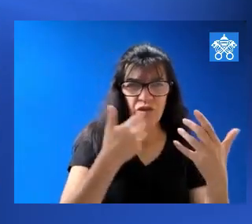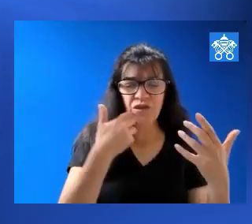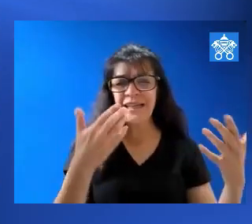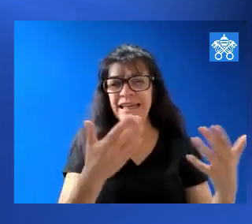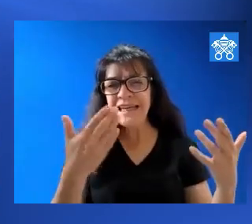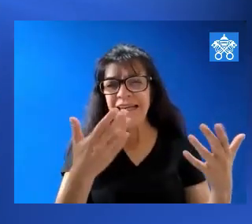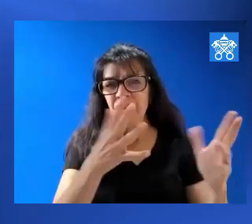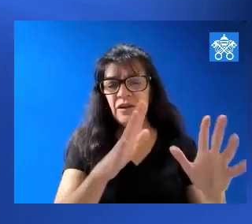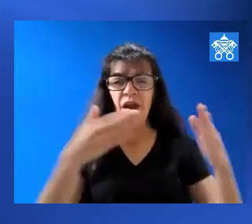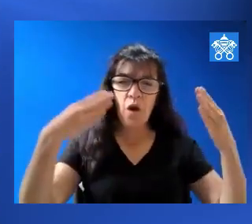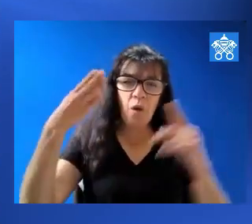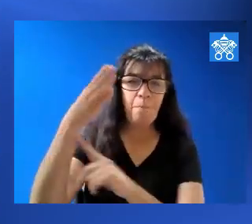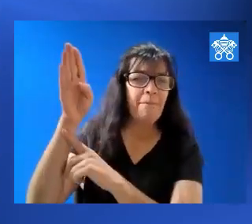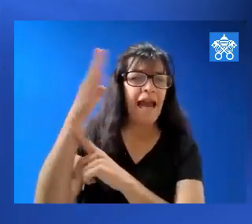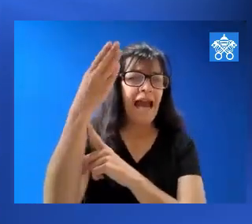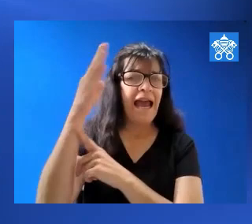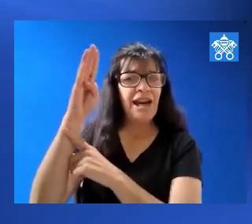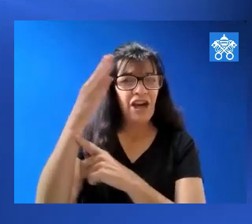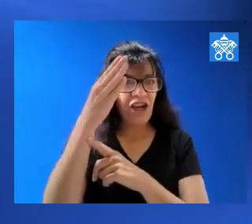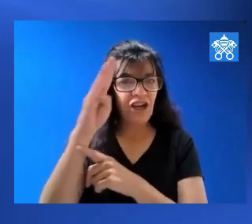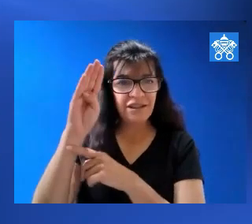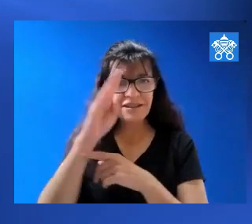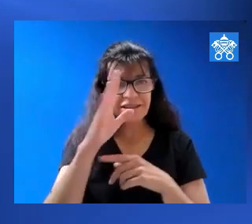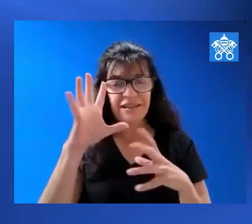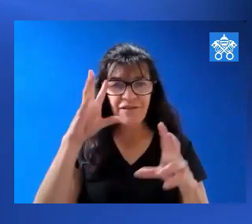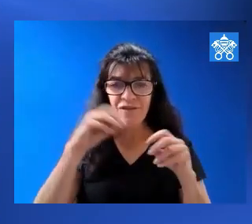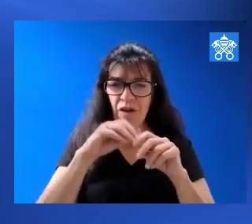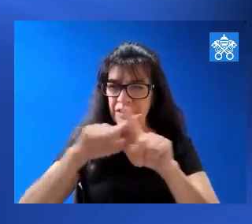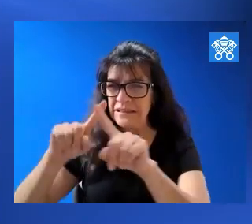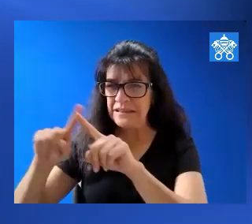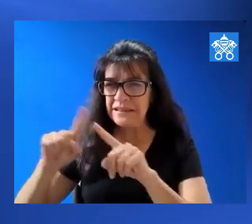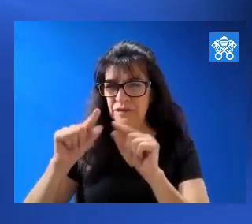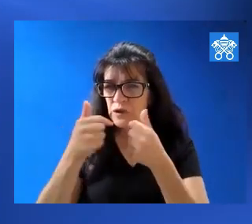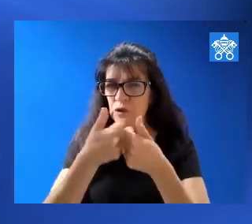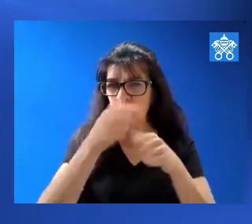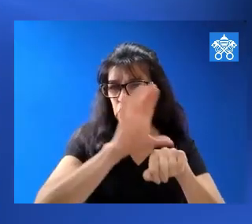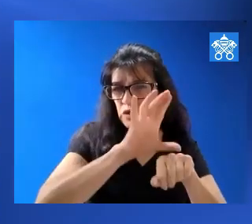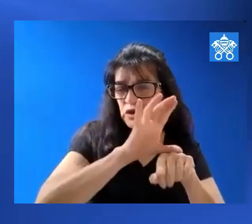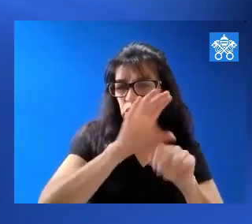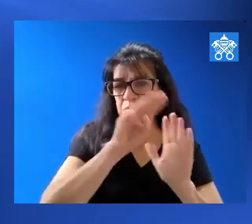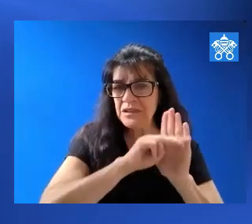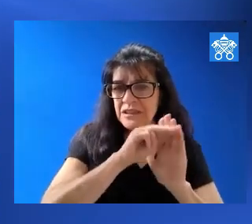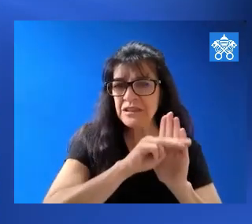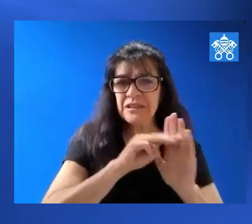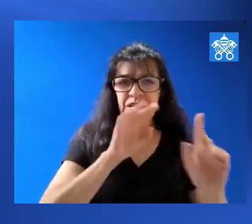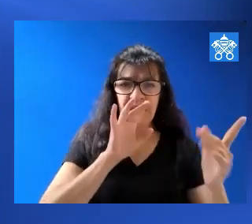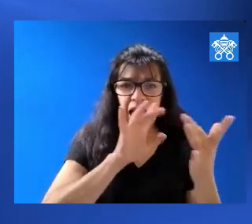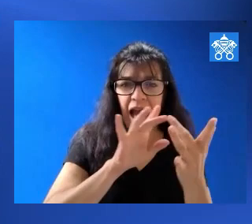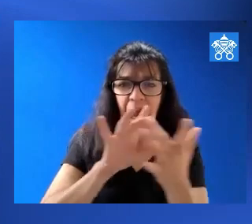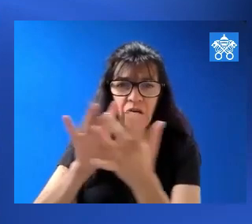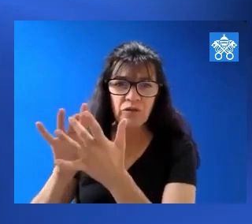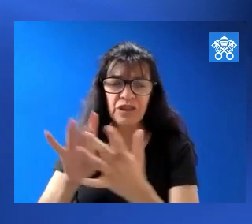their banners waving there involved in the church's ministry and outreach charitable outreach